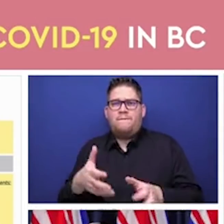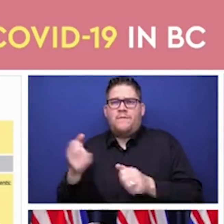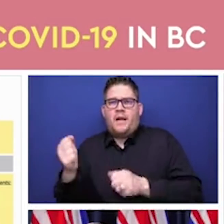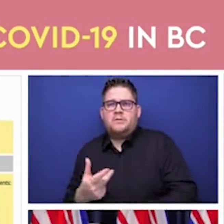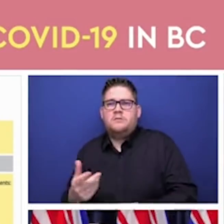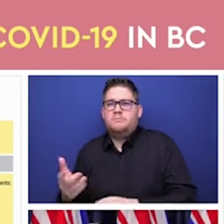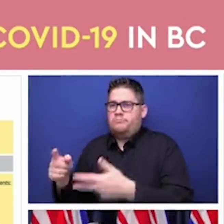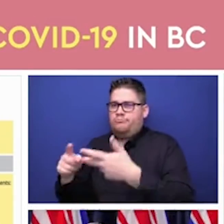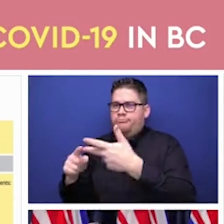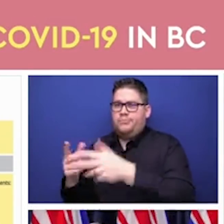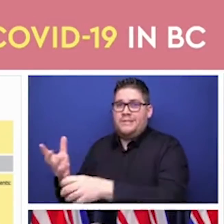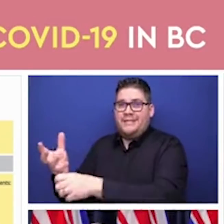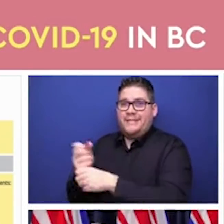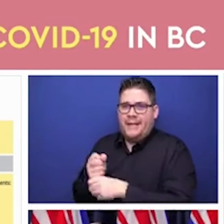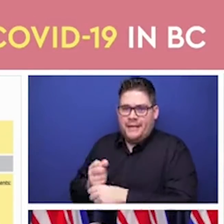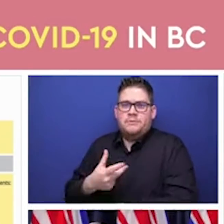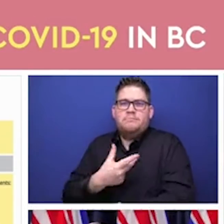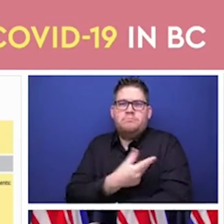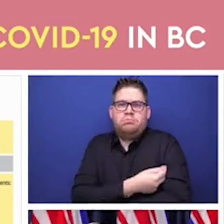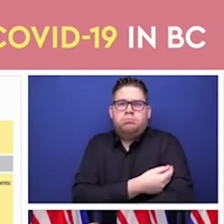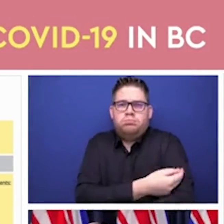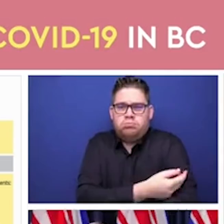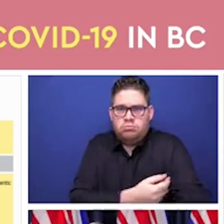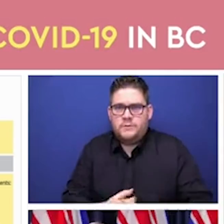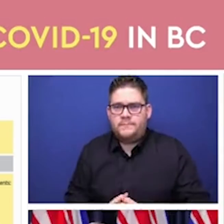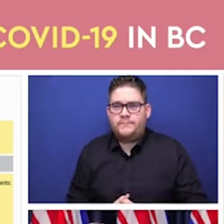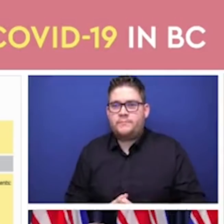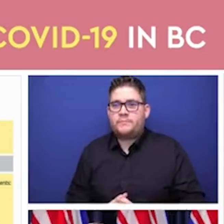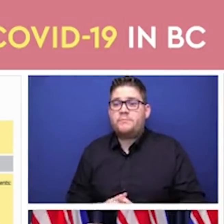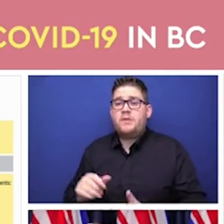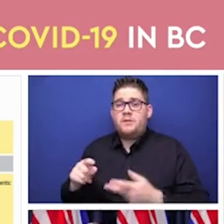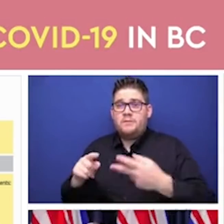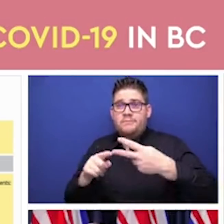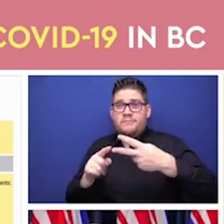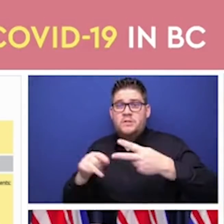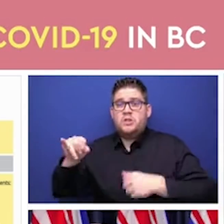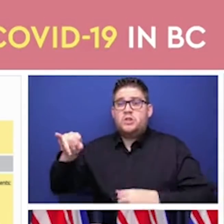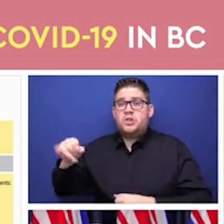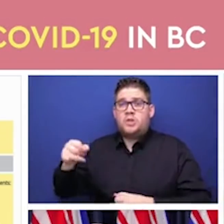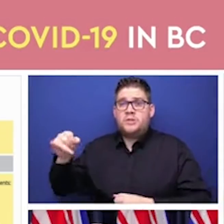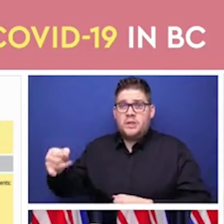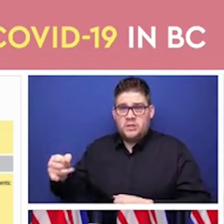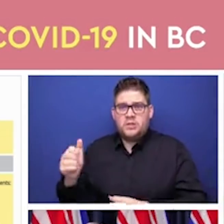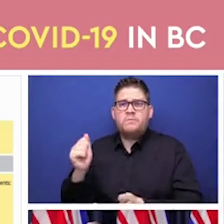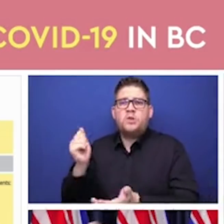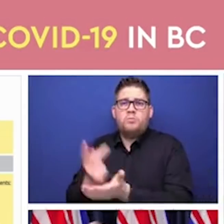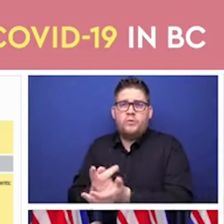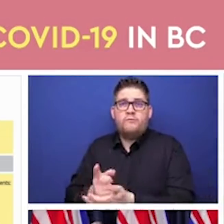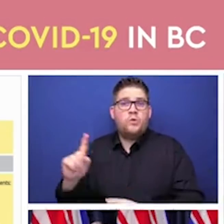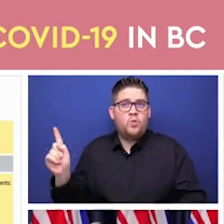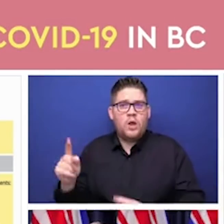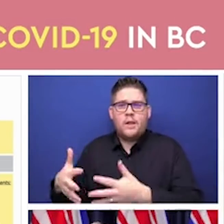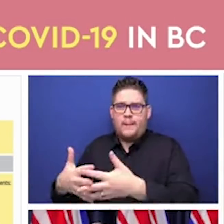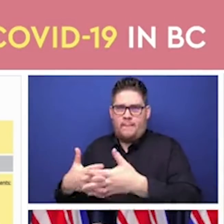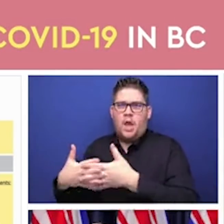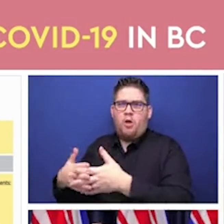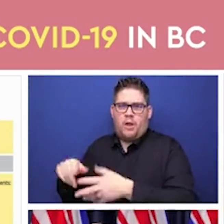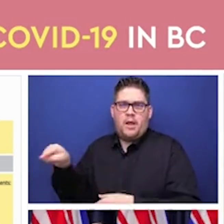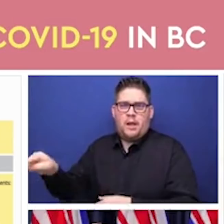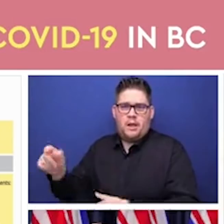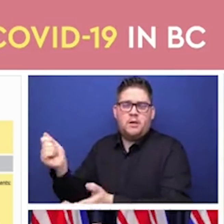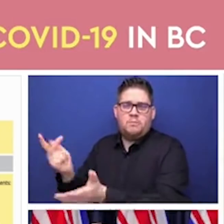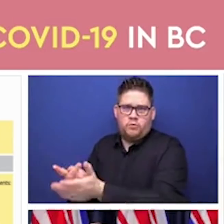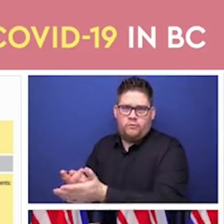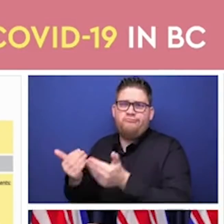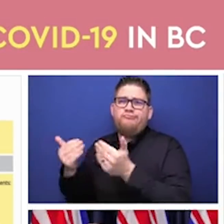in the United States. It's being studied by Health Canada. It's another possibility about which we don't have much information about